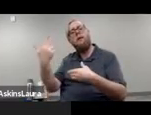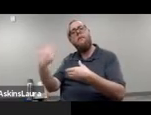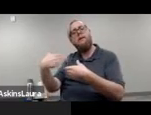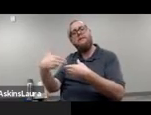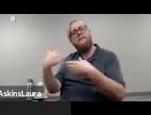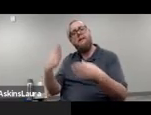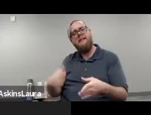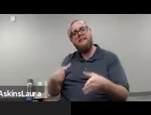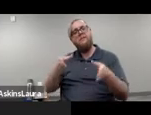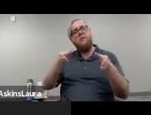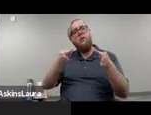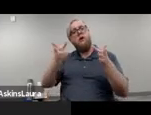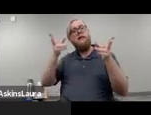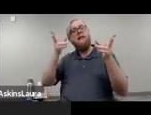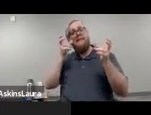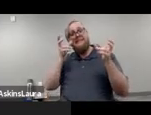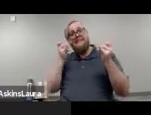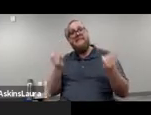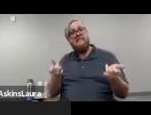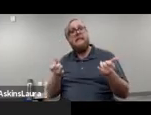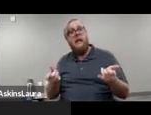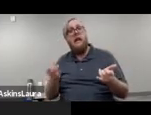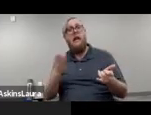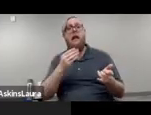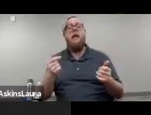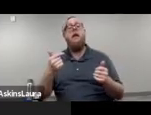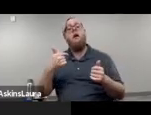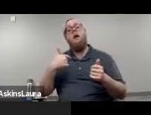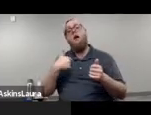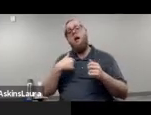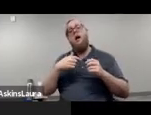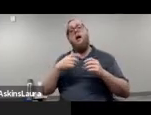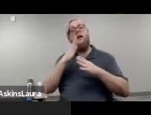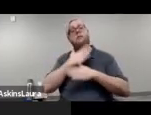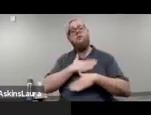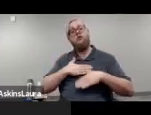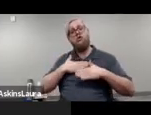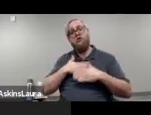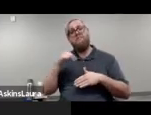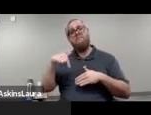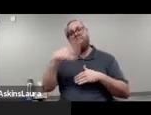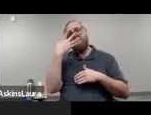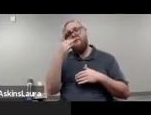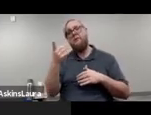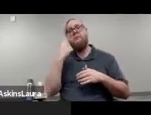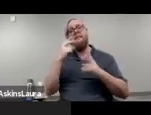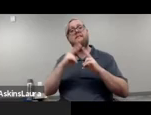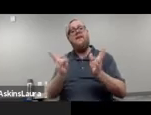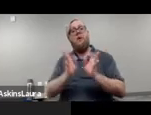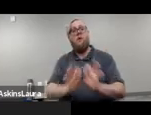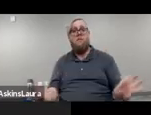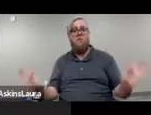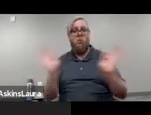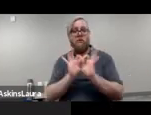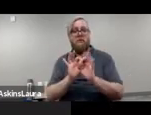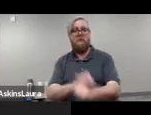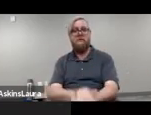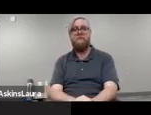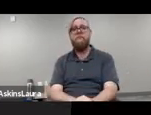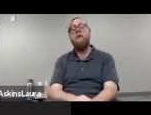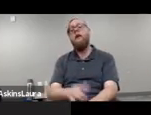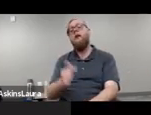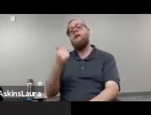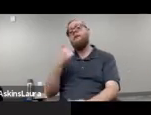in and, um, you know, appreciate the interest, uh, in this subject matter because it is quite important. Um,